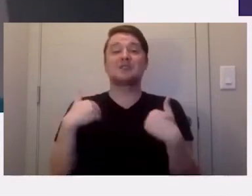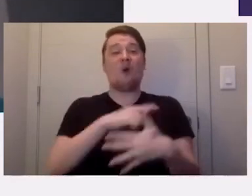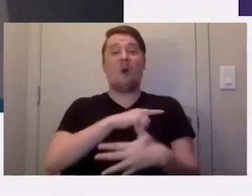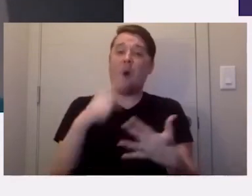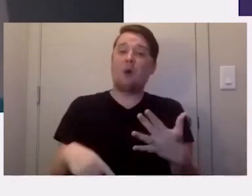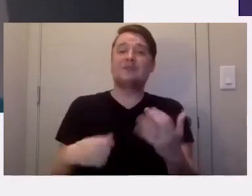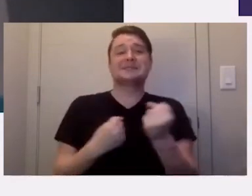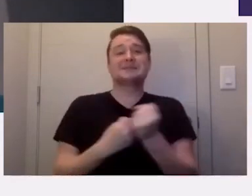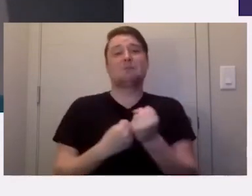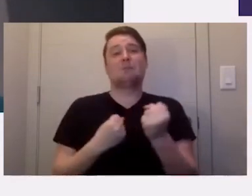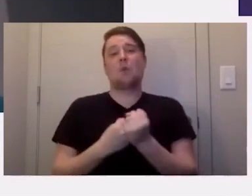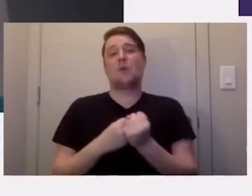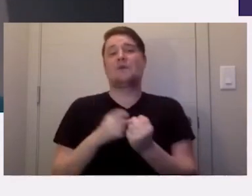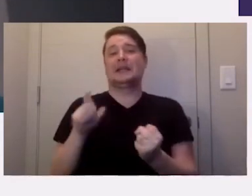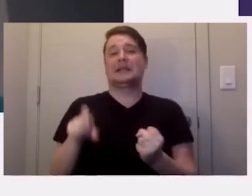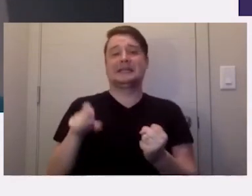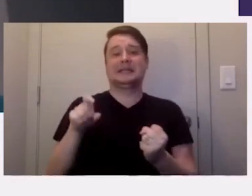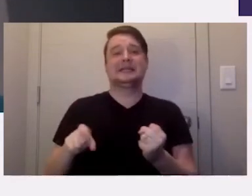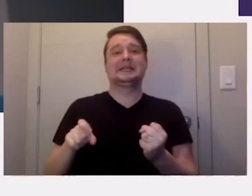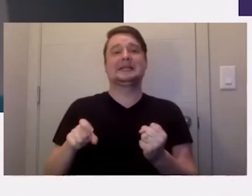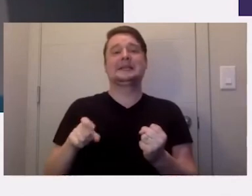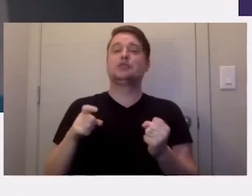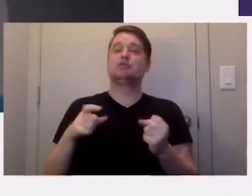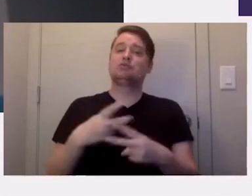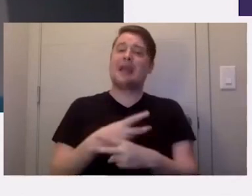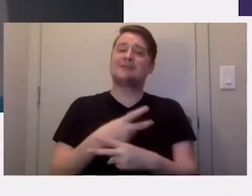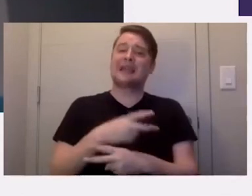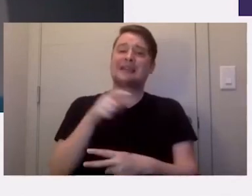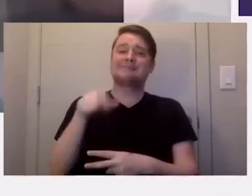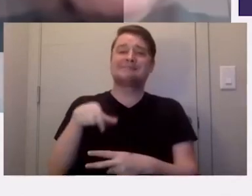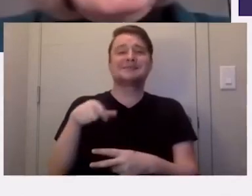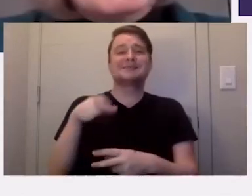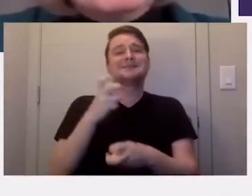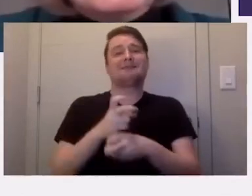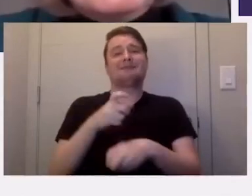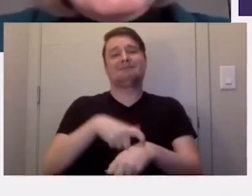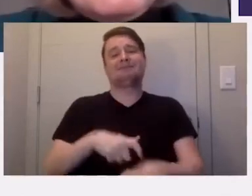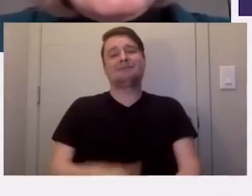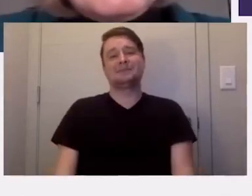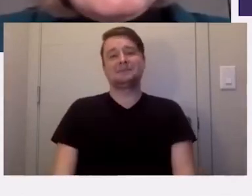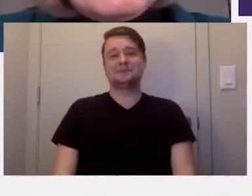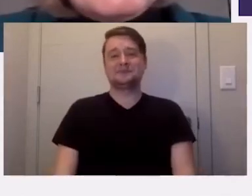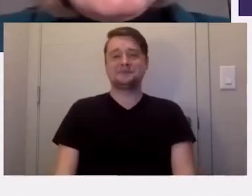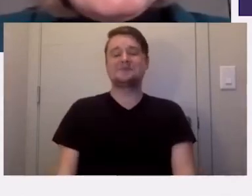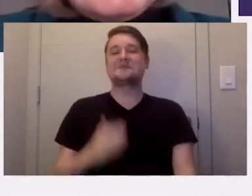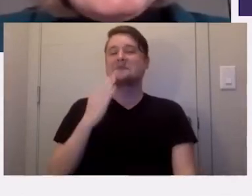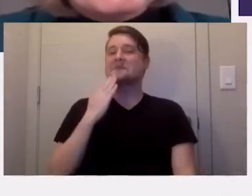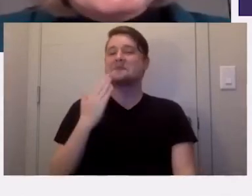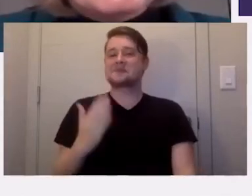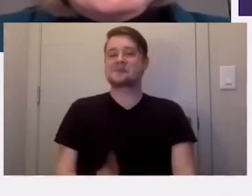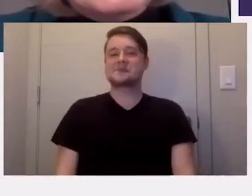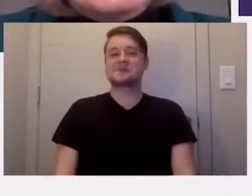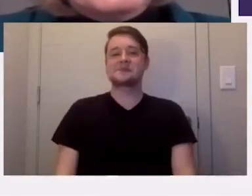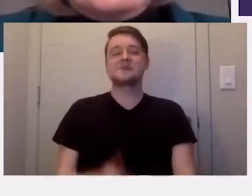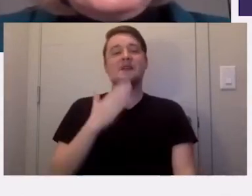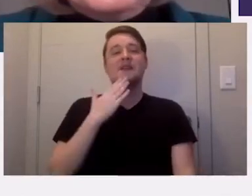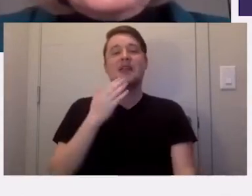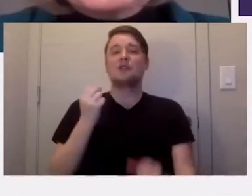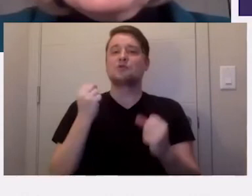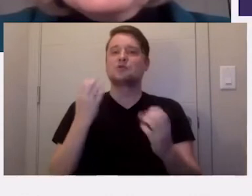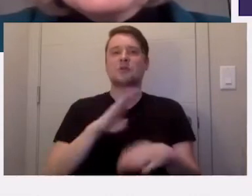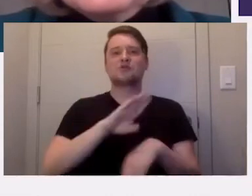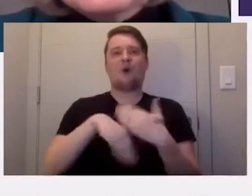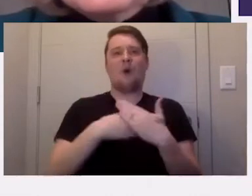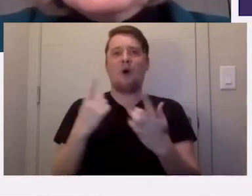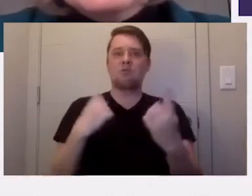support they need to navigate through this tough time. Thanks. And thanks so much for all the